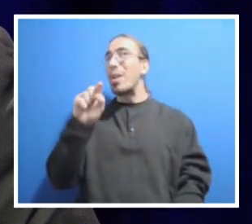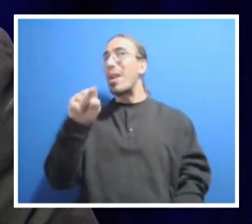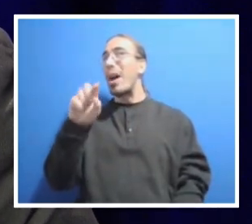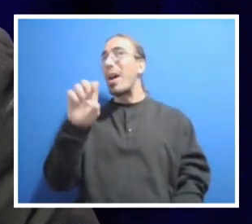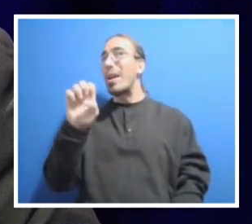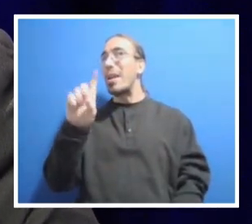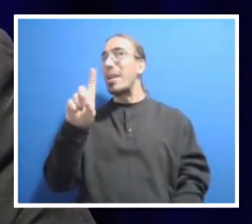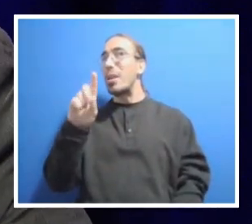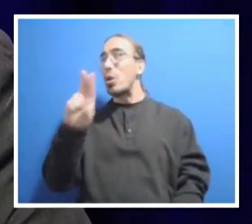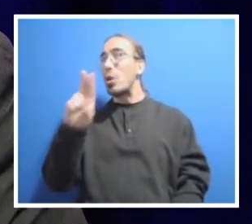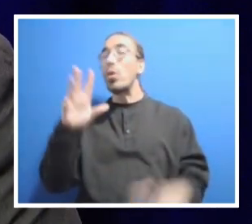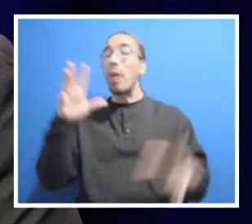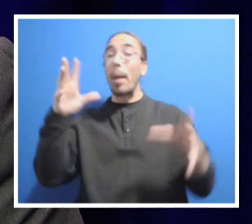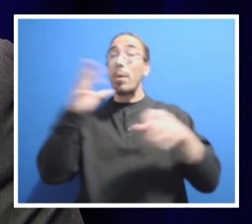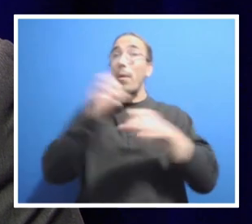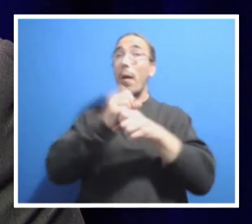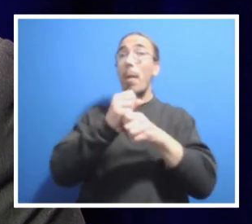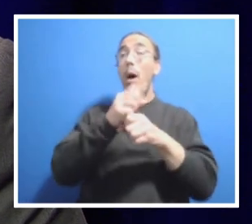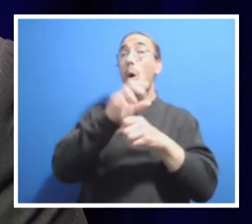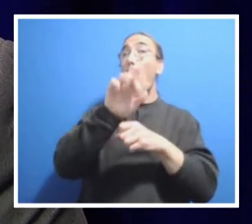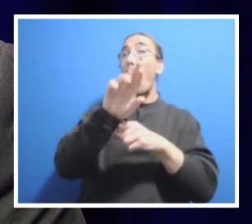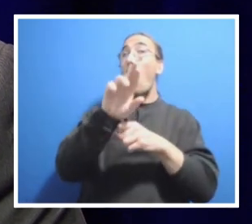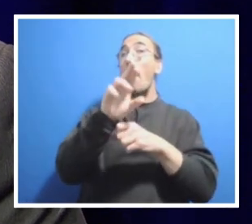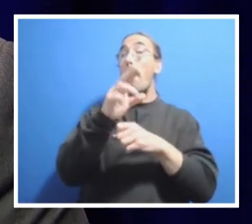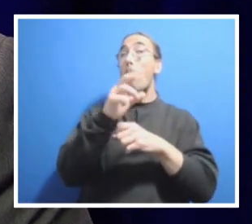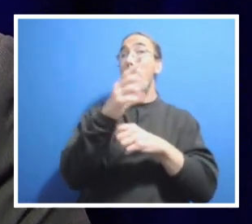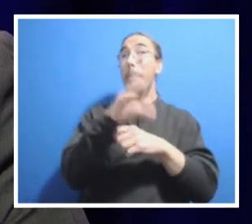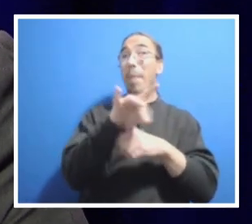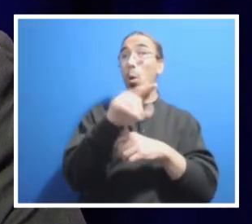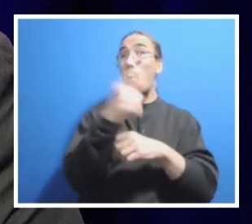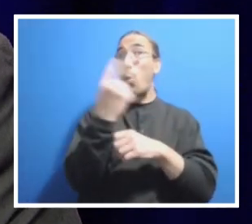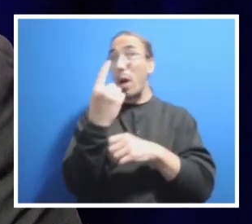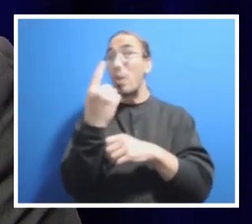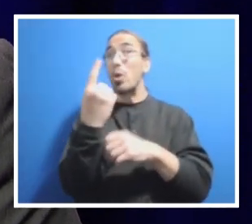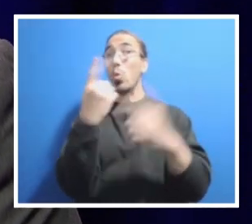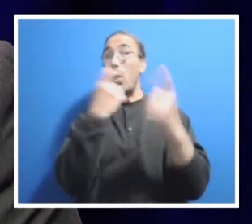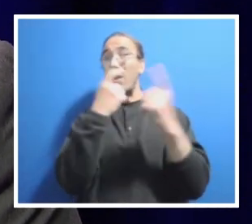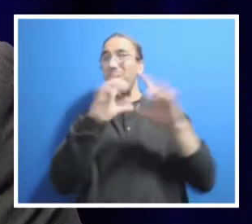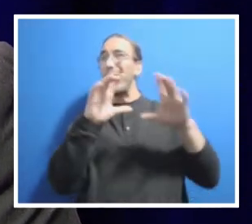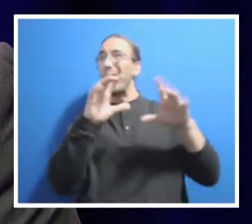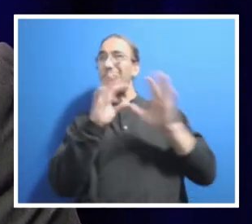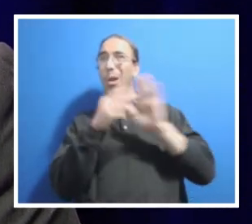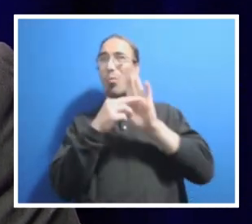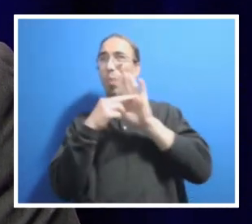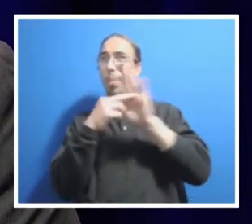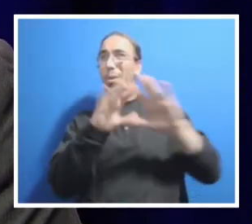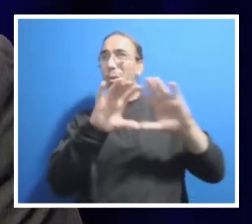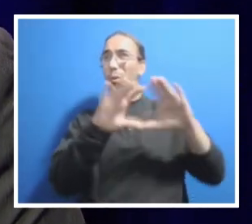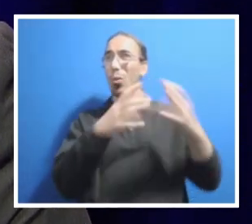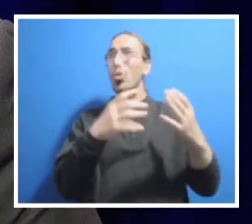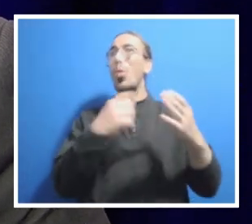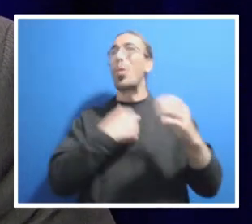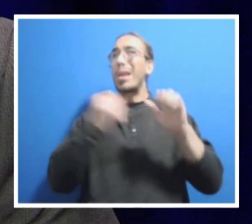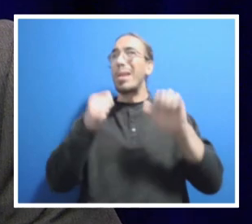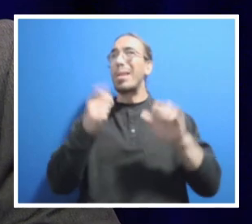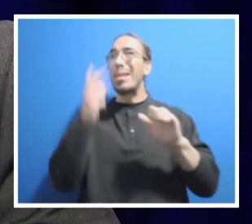combine them or pick one question that represents the larger group just so that we can get to more of the topics that you've submitted. And so again,